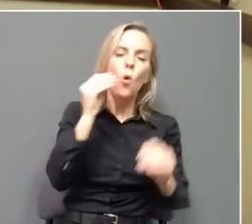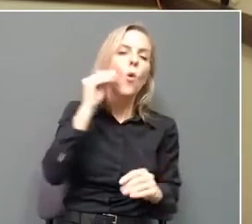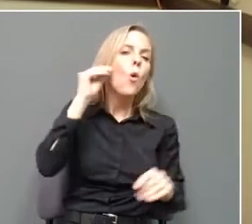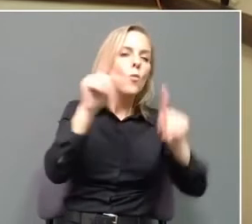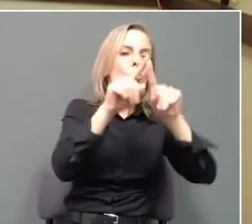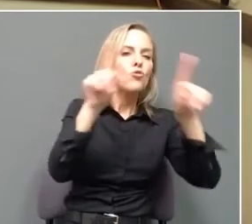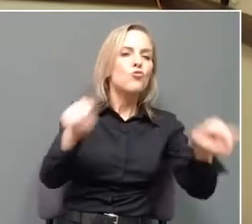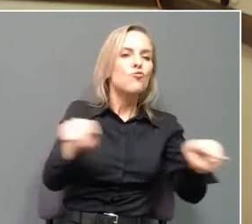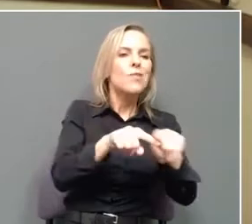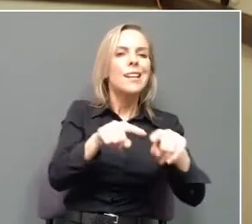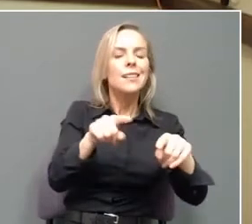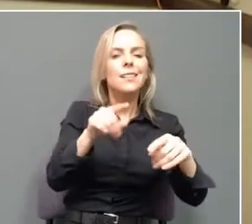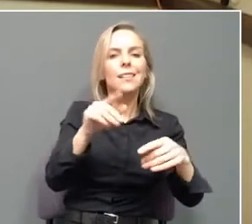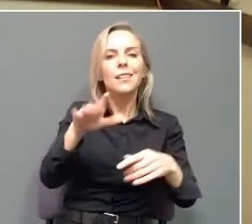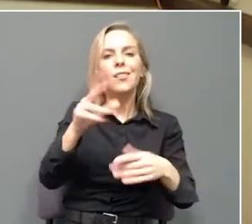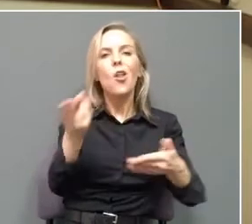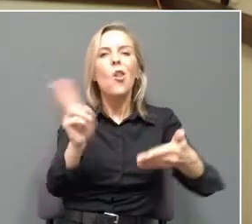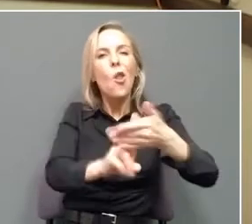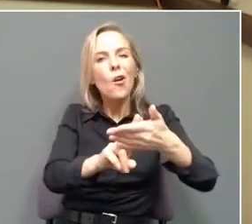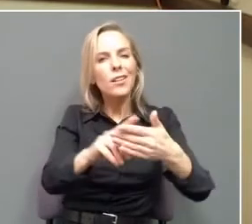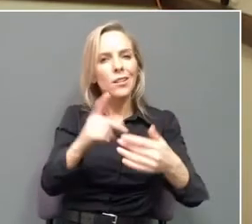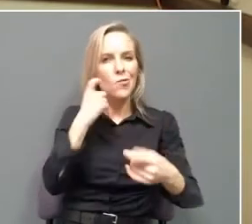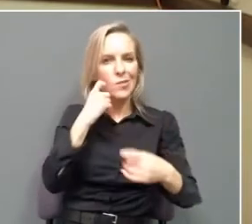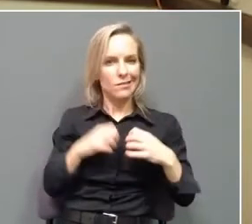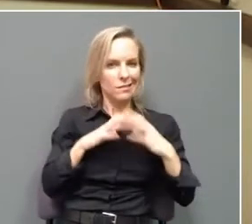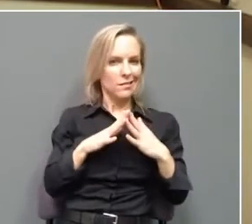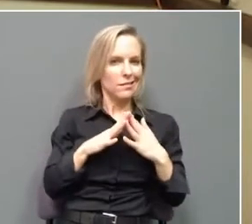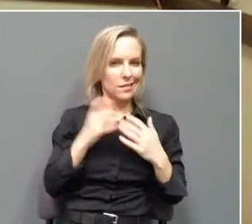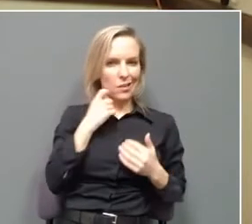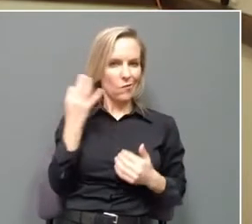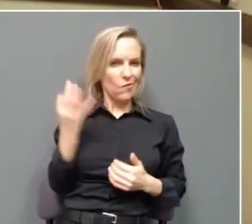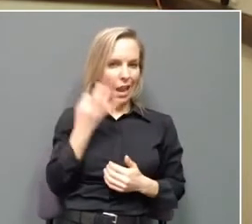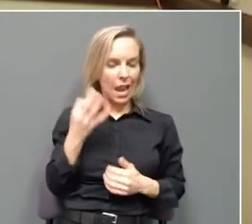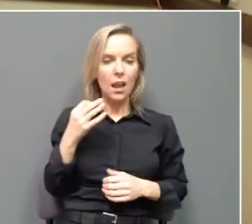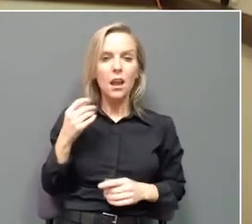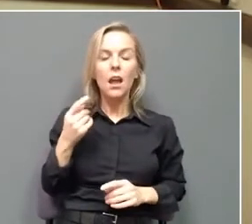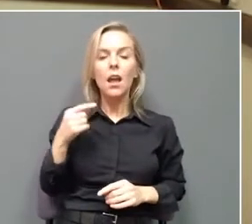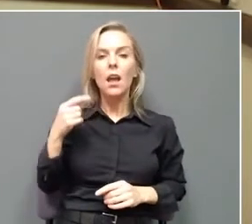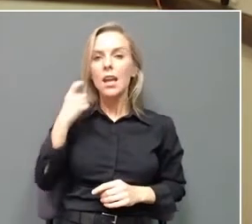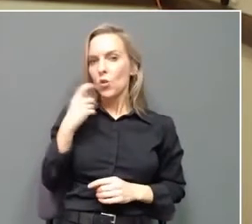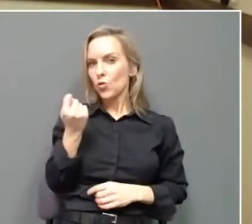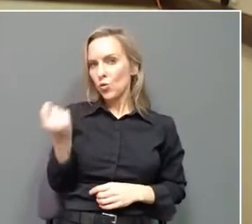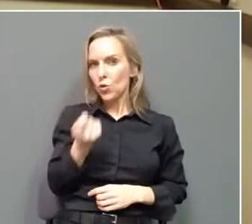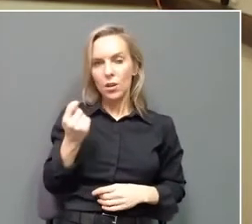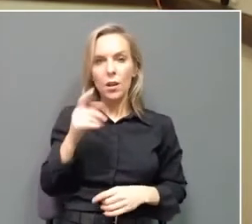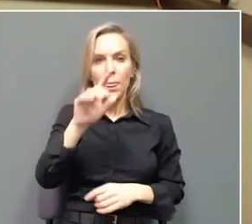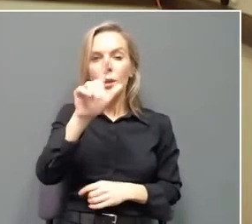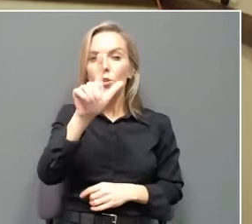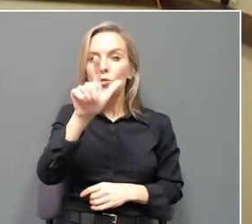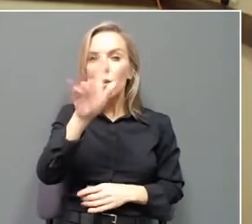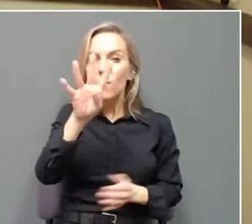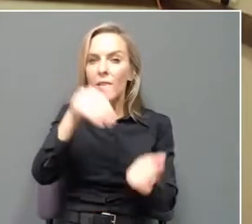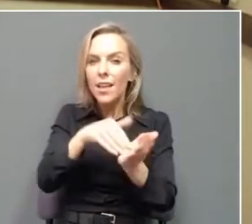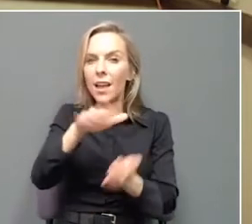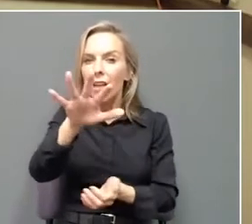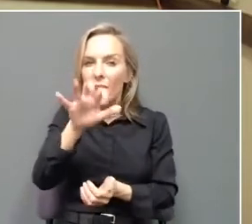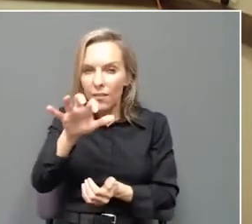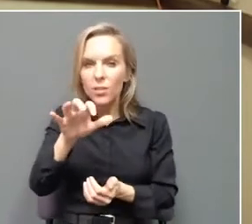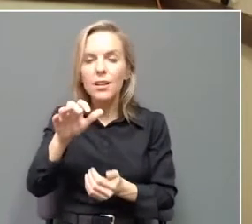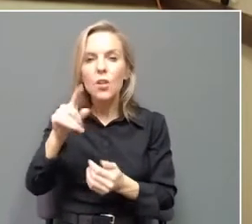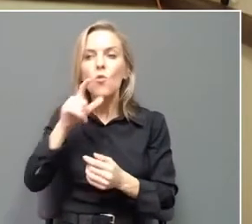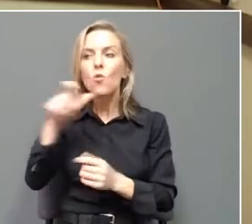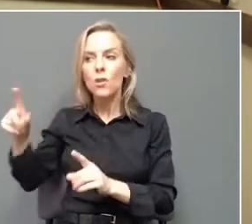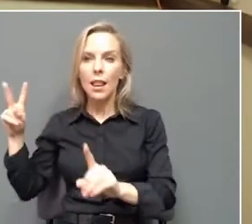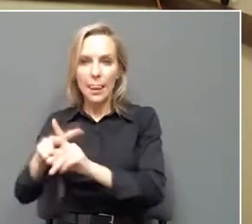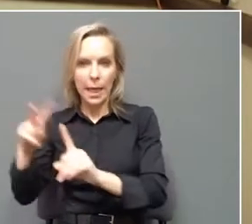Friday. As of Tuesday, we're pleased to announce we had over 24,500 of our claimants able to